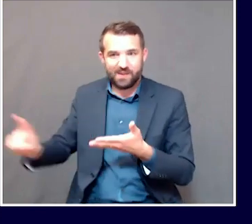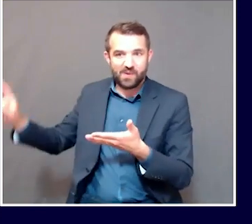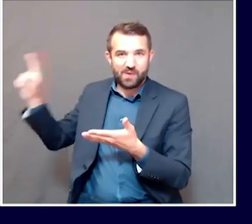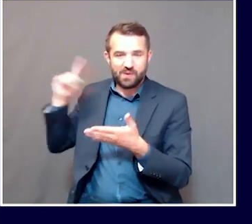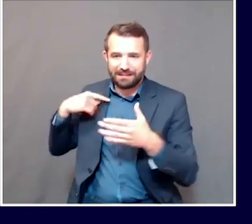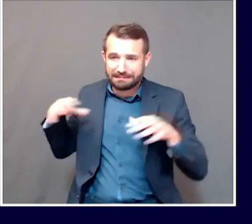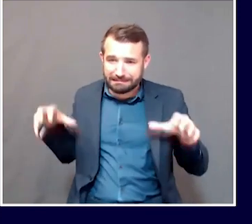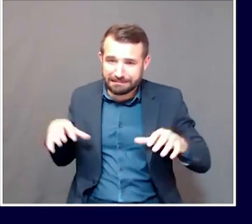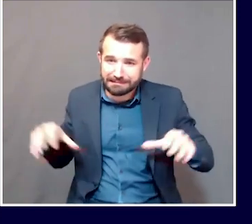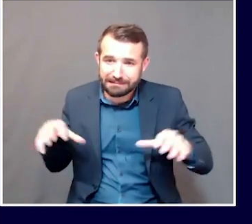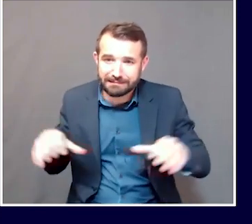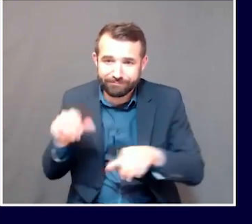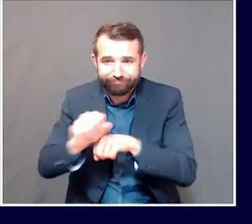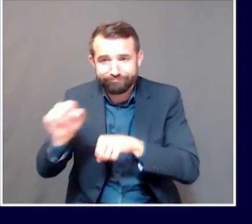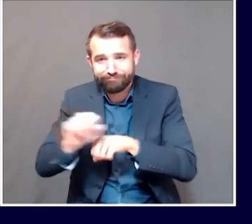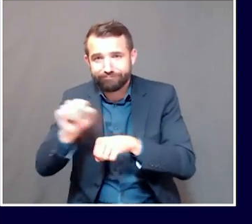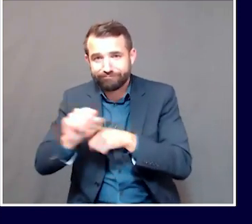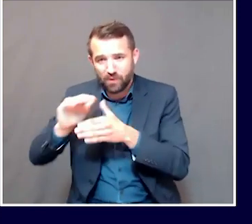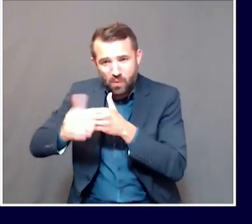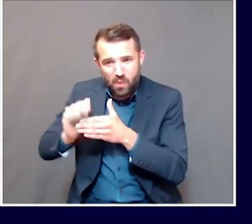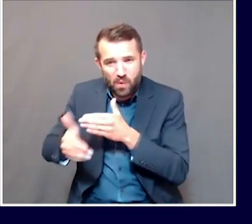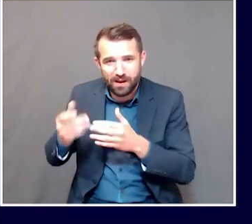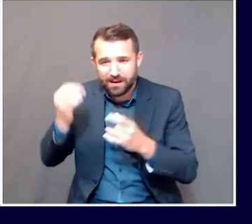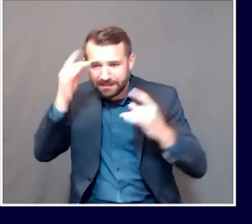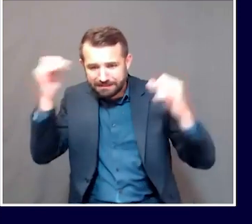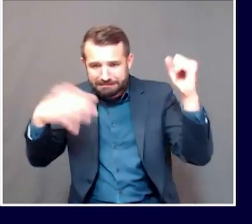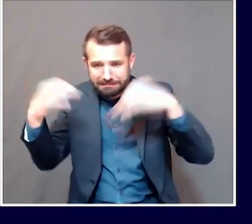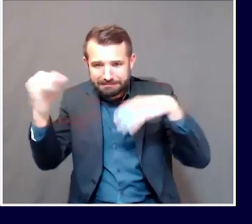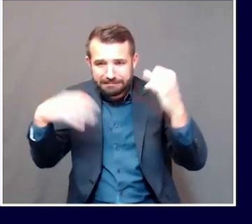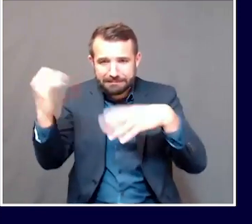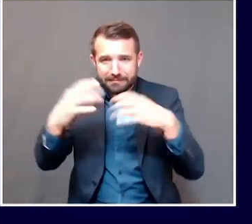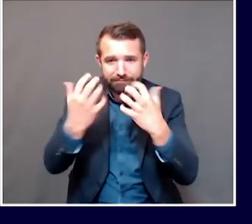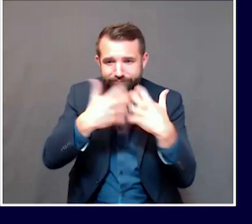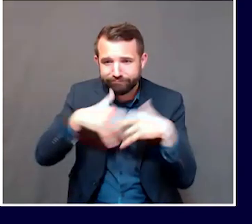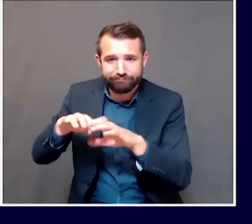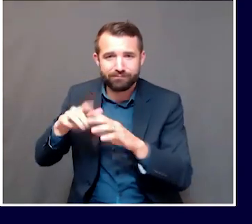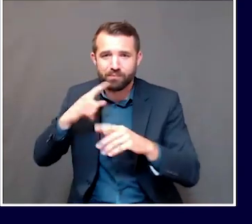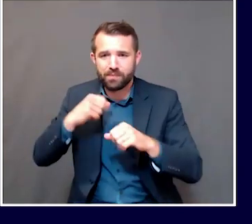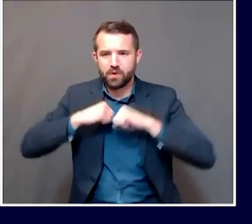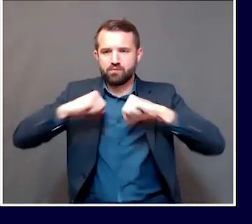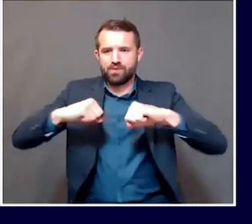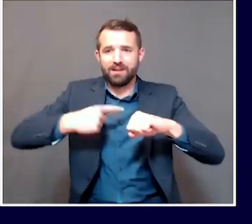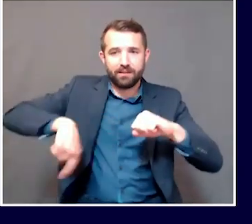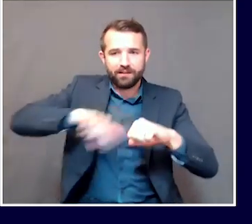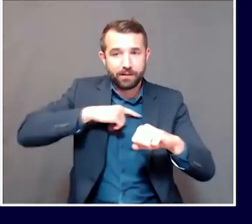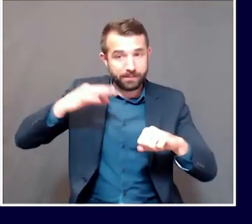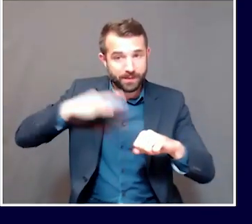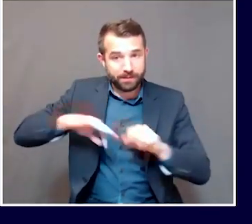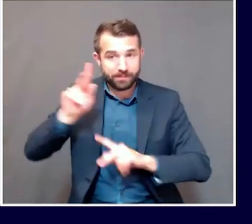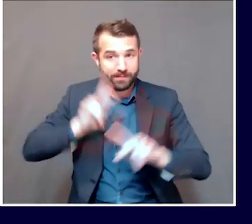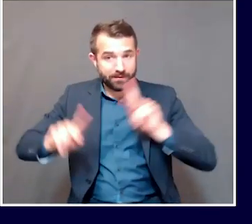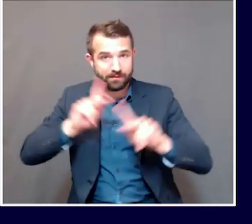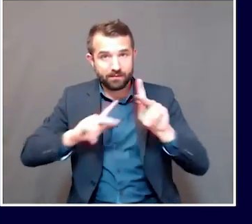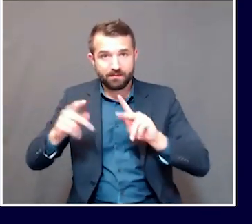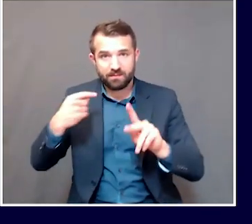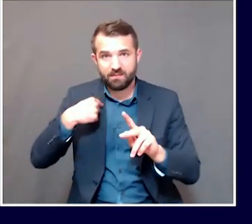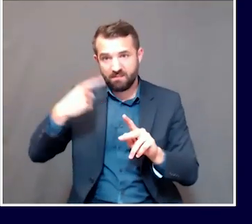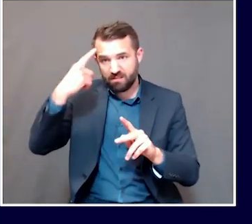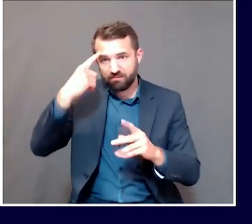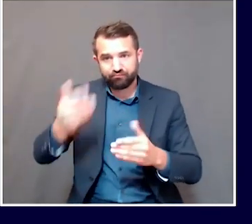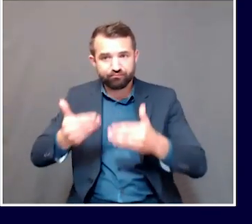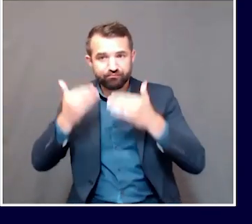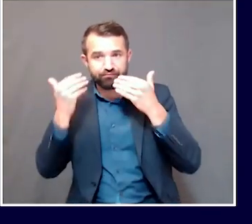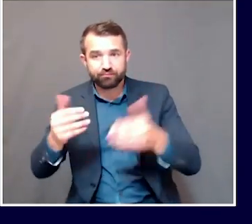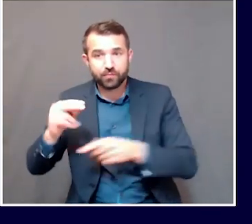weekend discussing and brainstorming how we could protect Maine people, whether or not it would be wise to exempt New Hampshire residents and